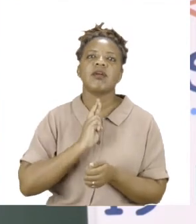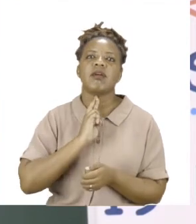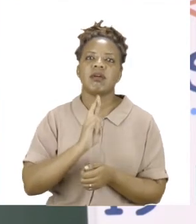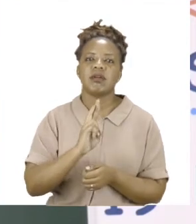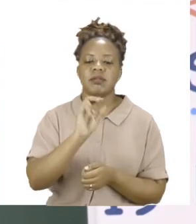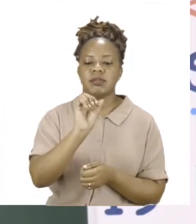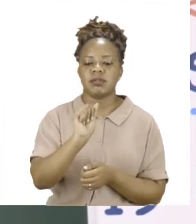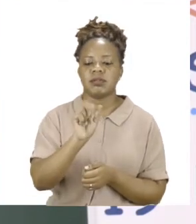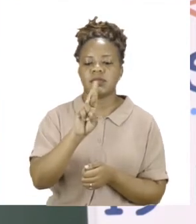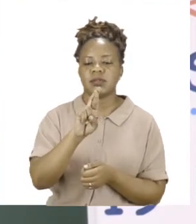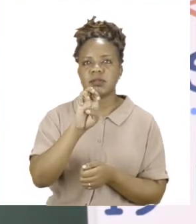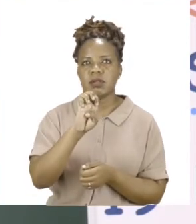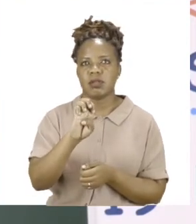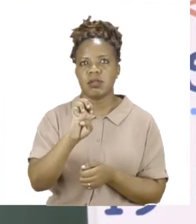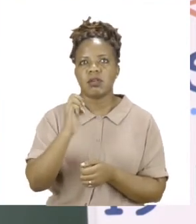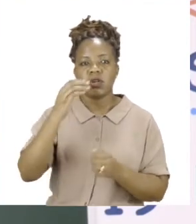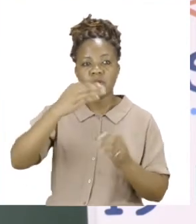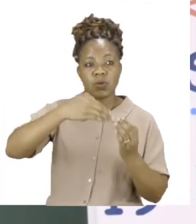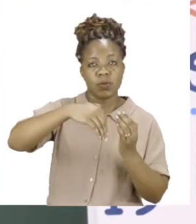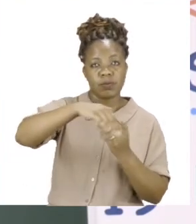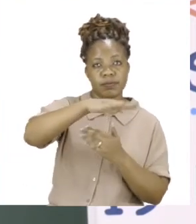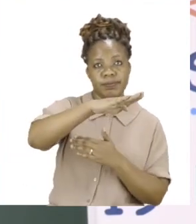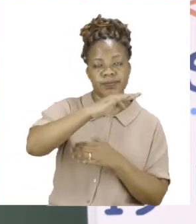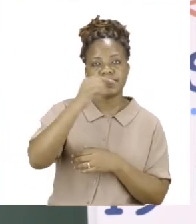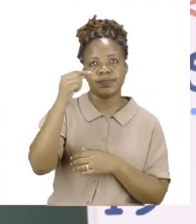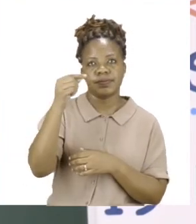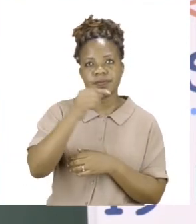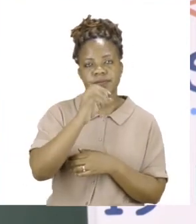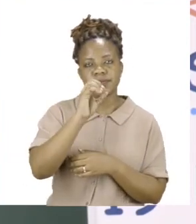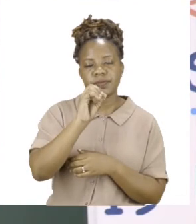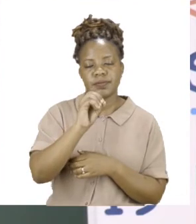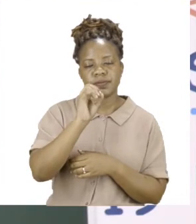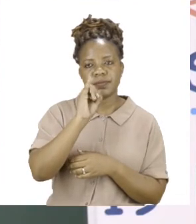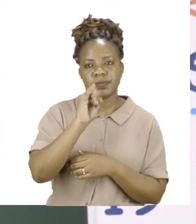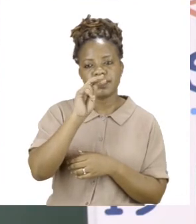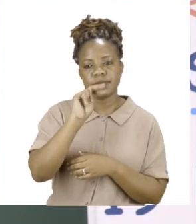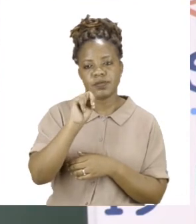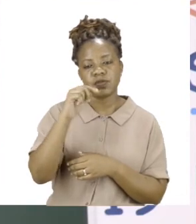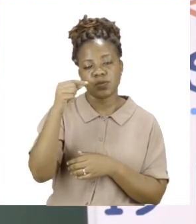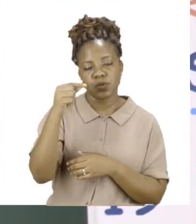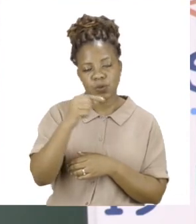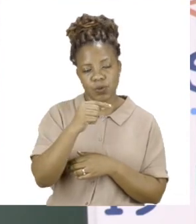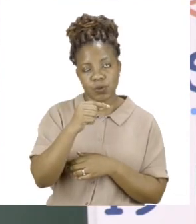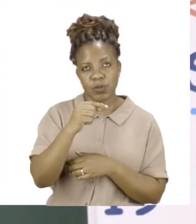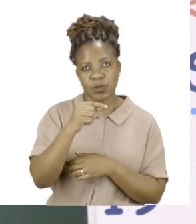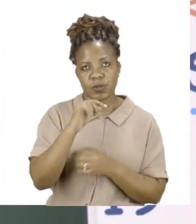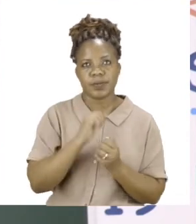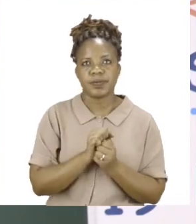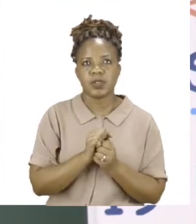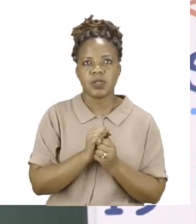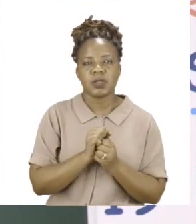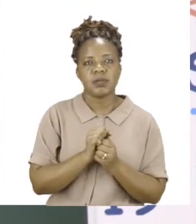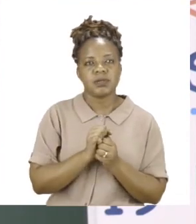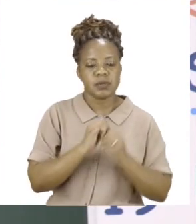make sure that the spaces in between your words is also the same.